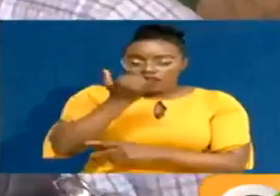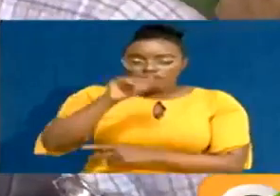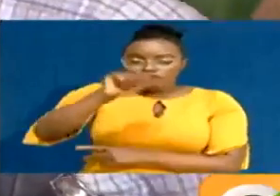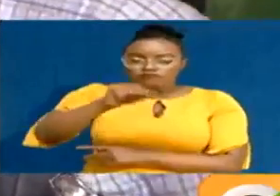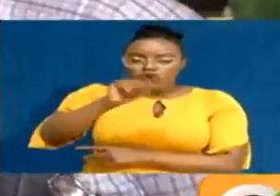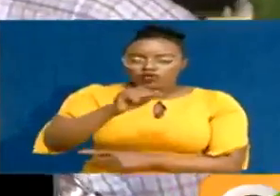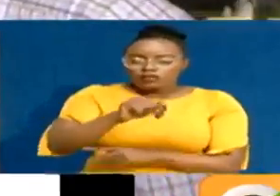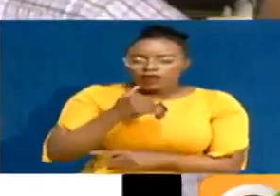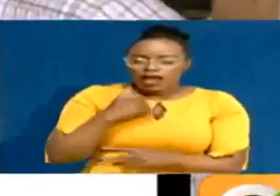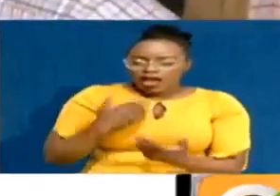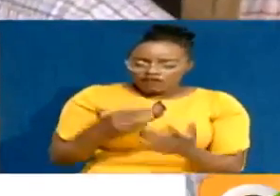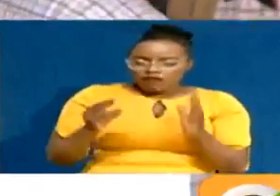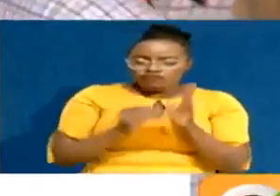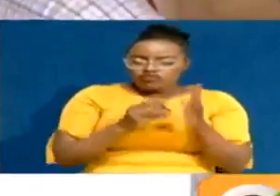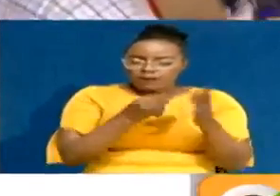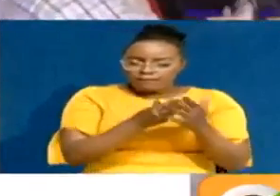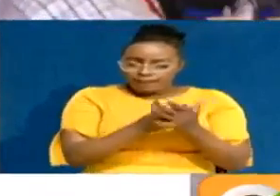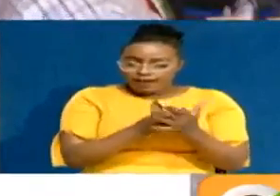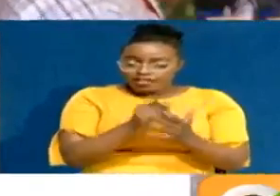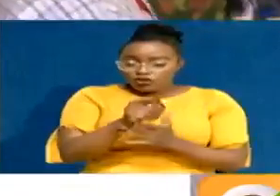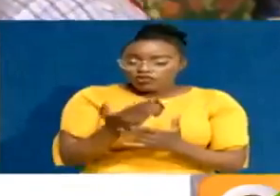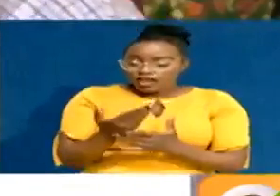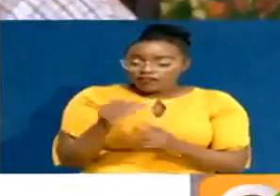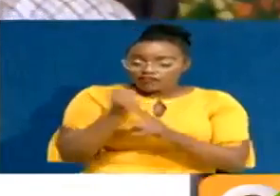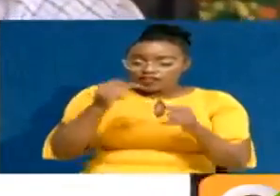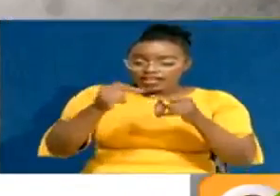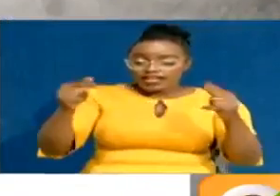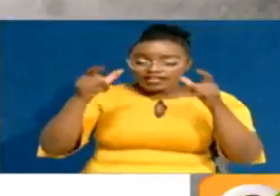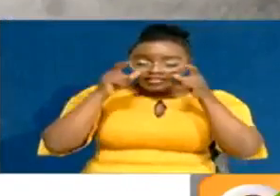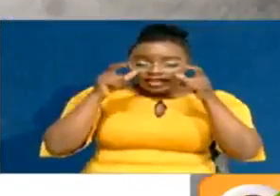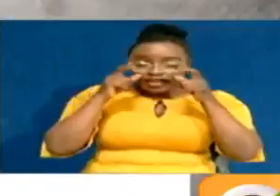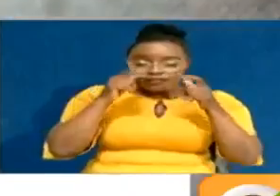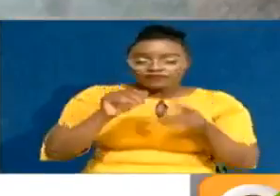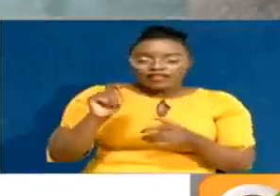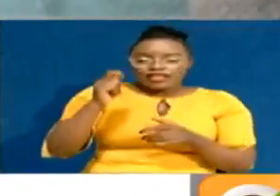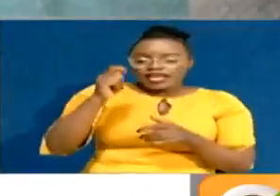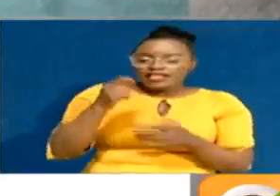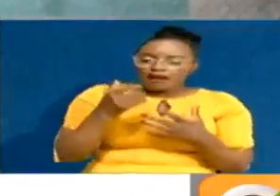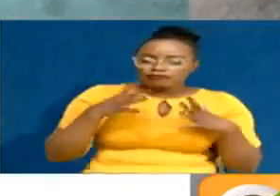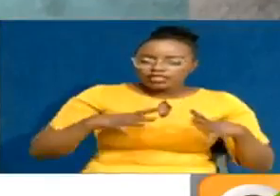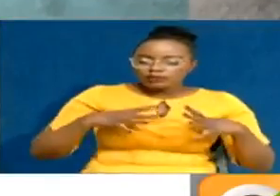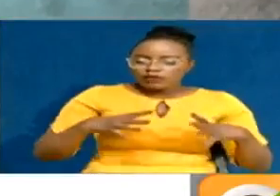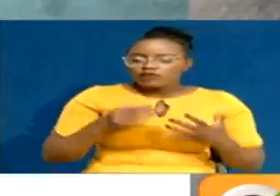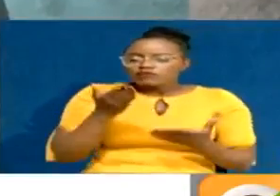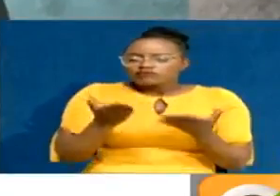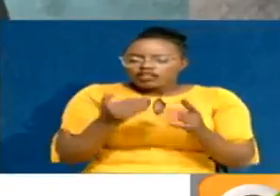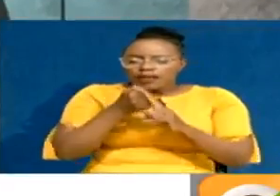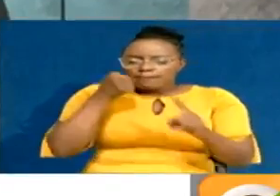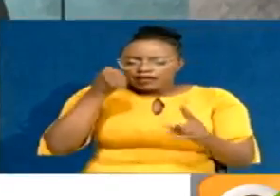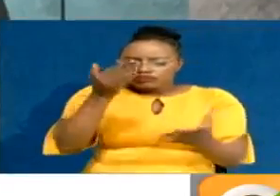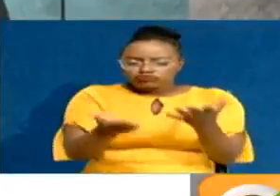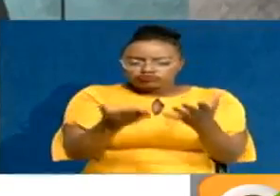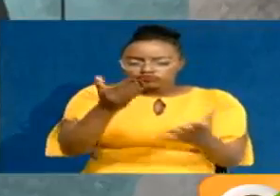to put substantial amount of money to the fight of HIV and AIDS. The Kenya Population-Based Impact Assessment Survey